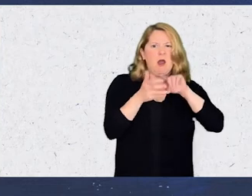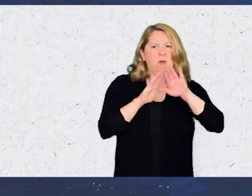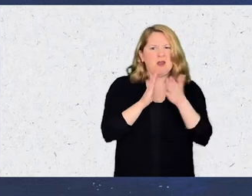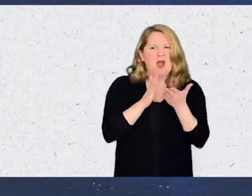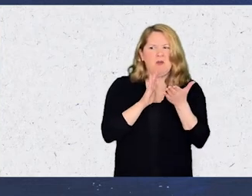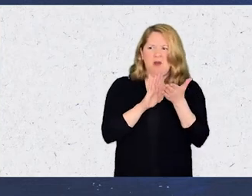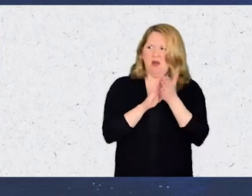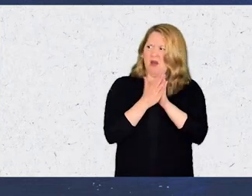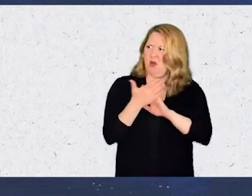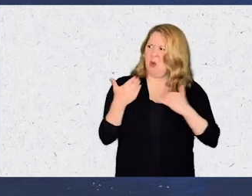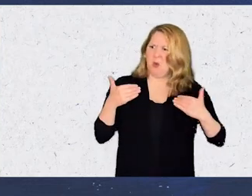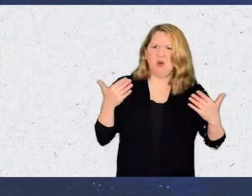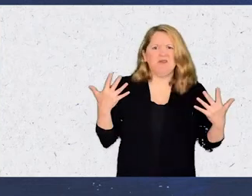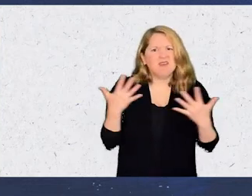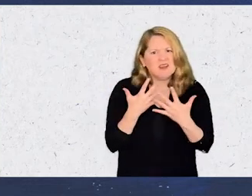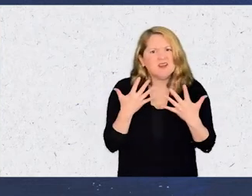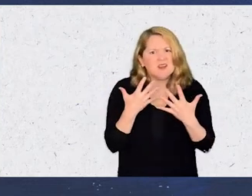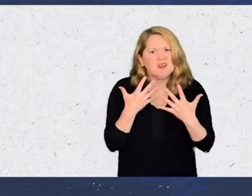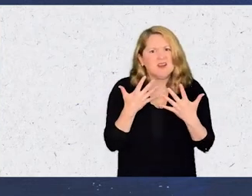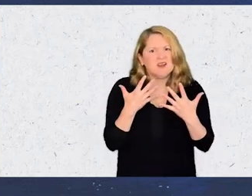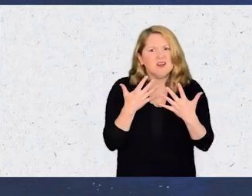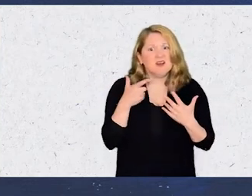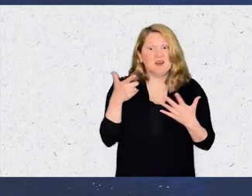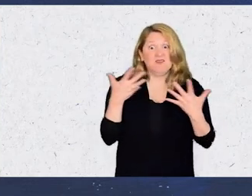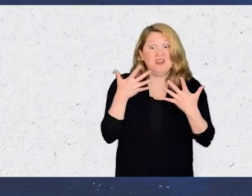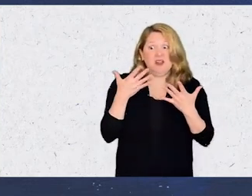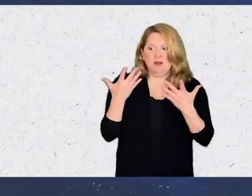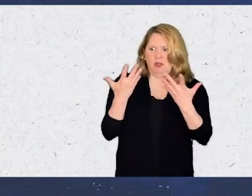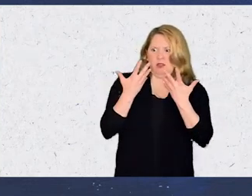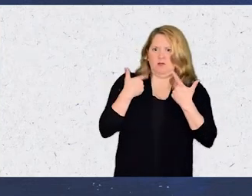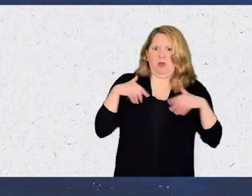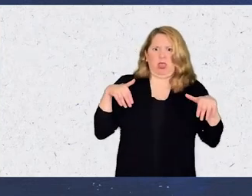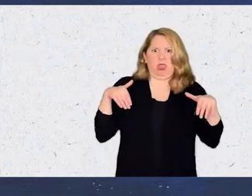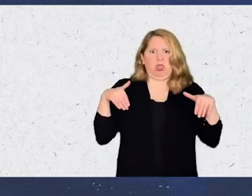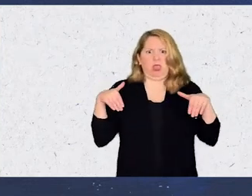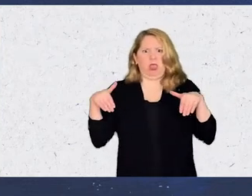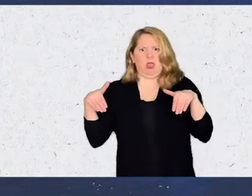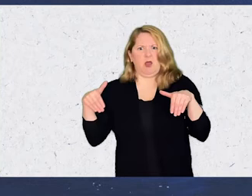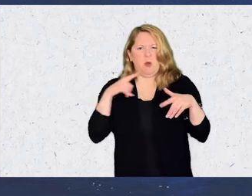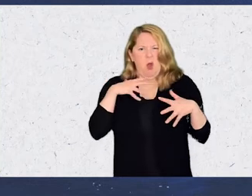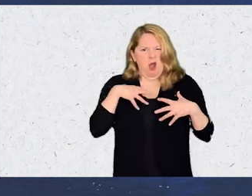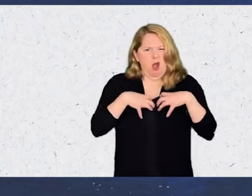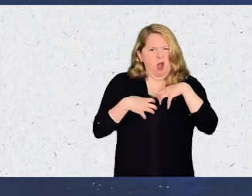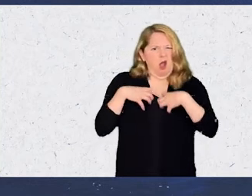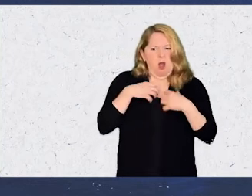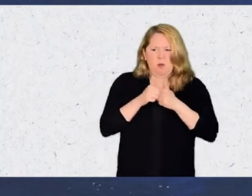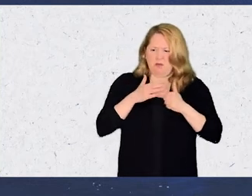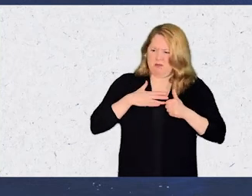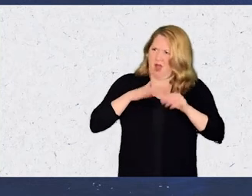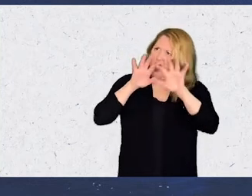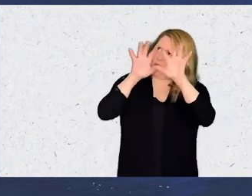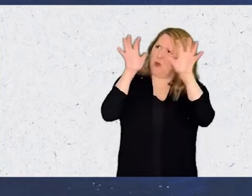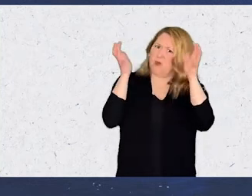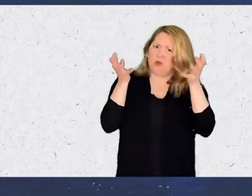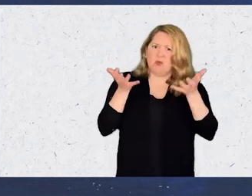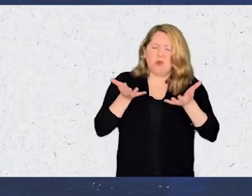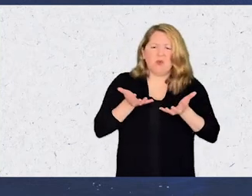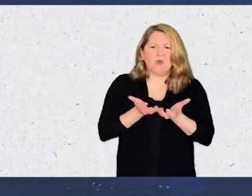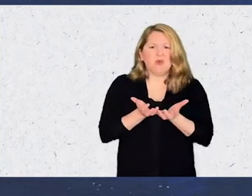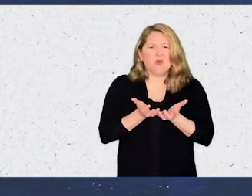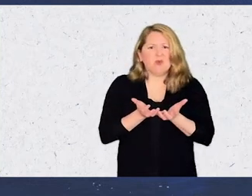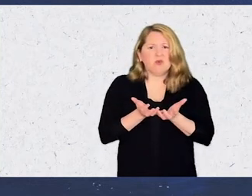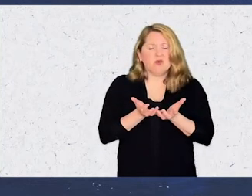with crimson fear. Fear leaves me immobile and tortured inside my own fragile ecosystem.